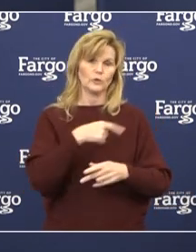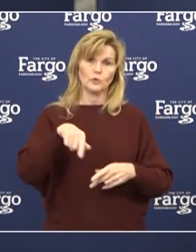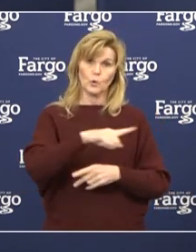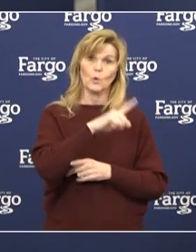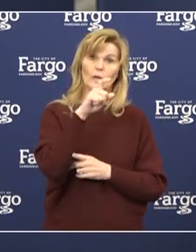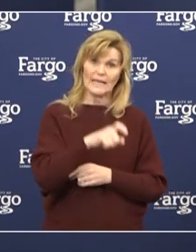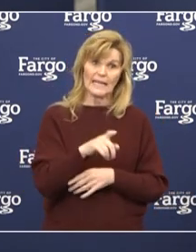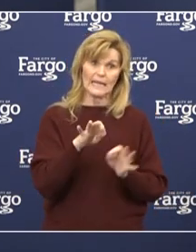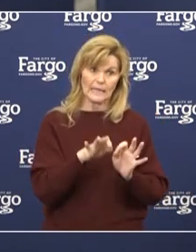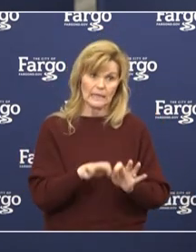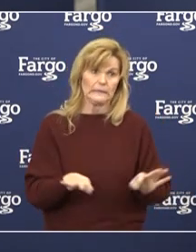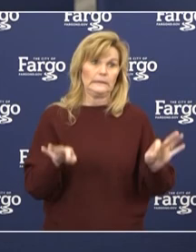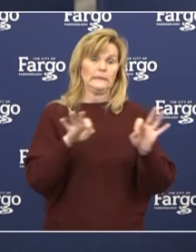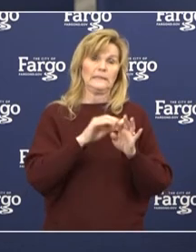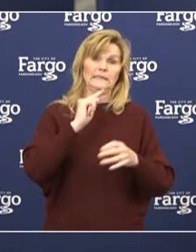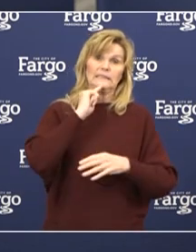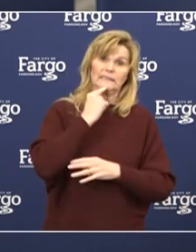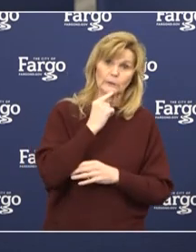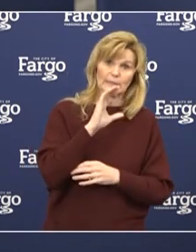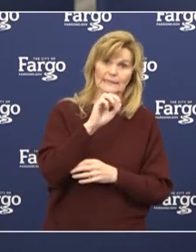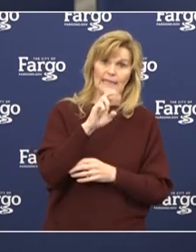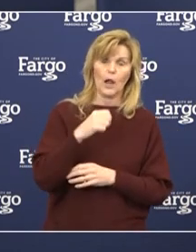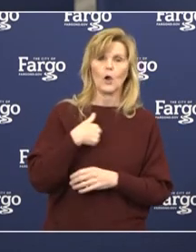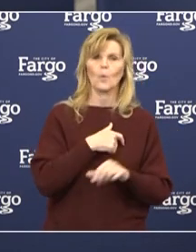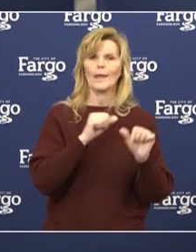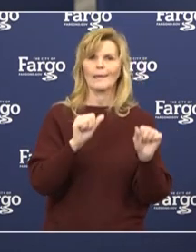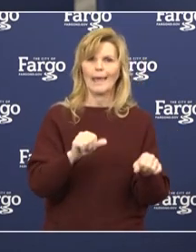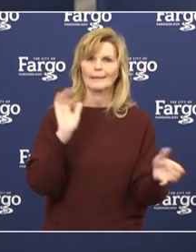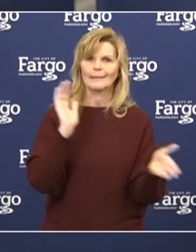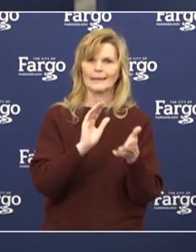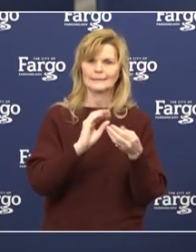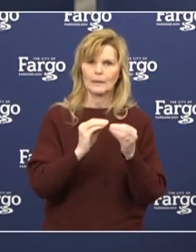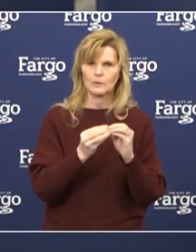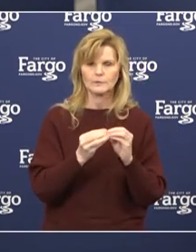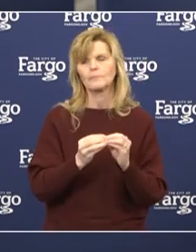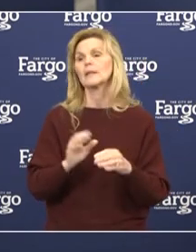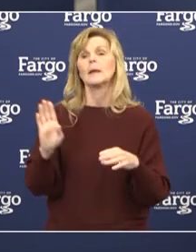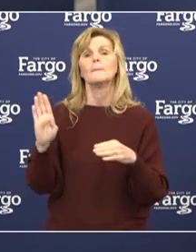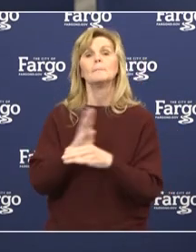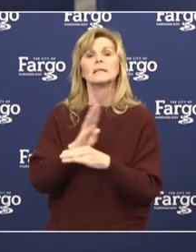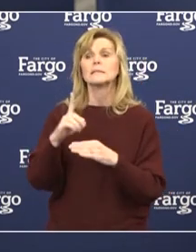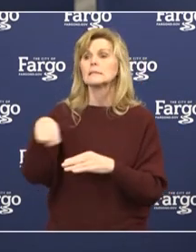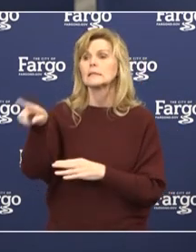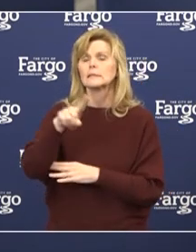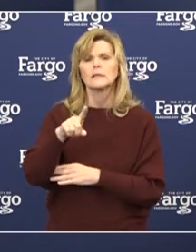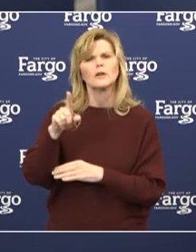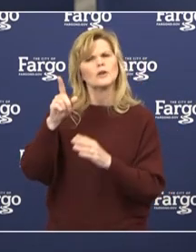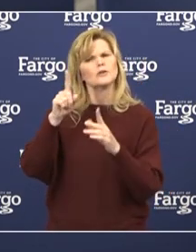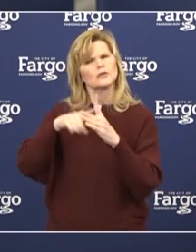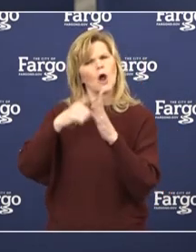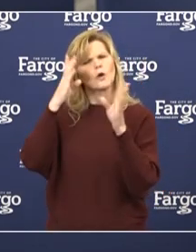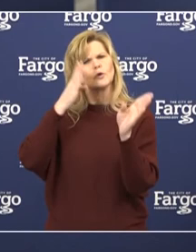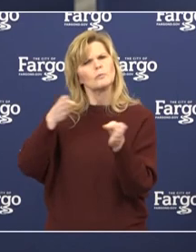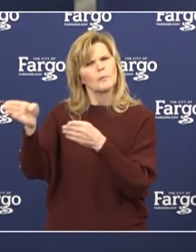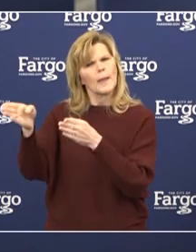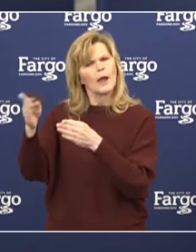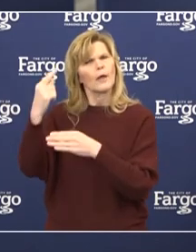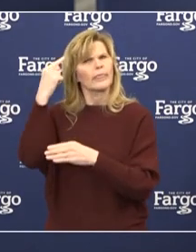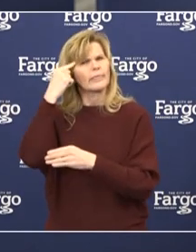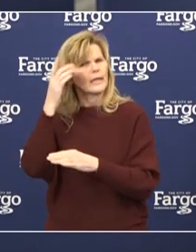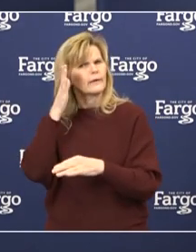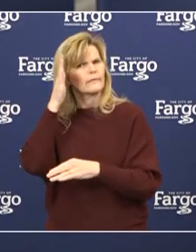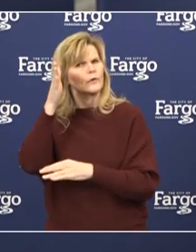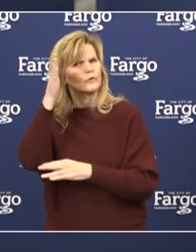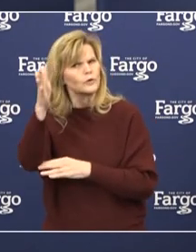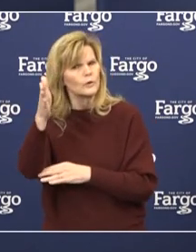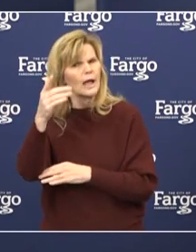care services. I think one other thing that businesses should be doing, if they're not already doing, is starting to plan for the future. I think the future is